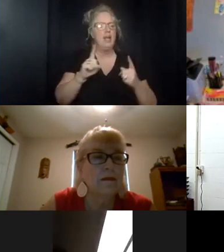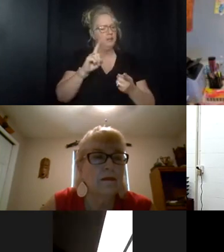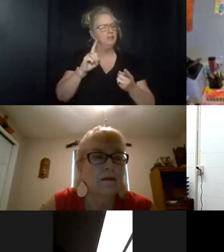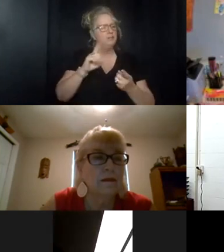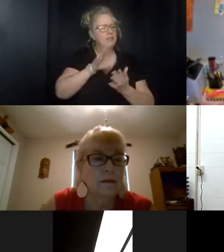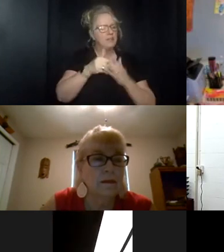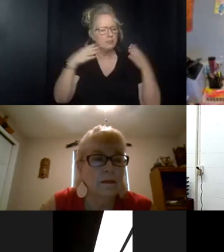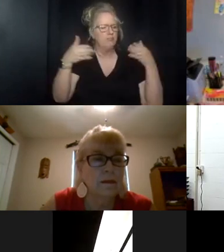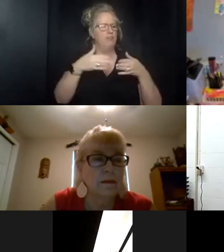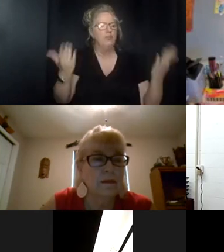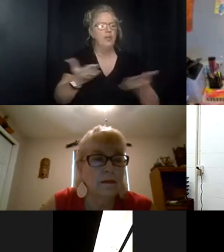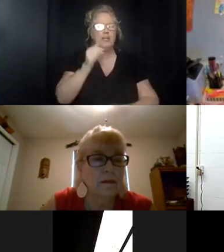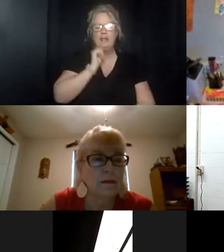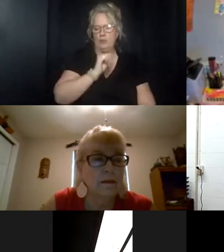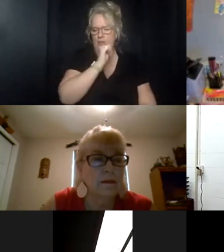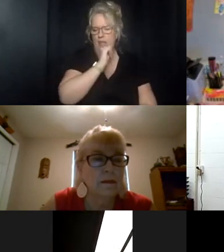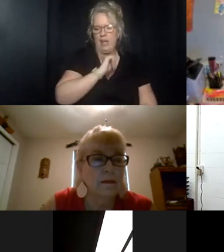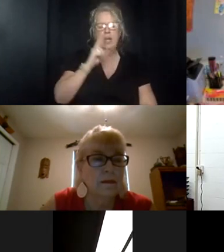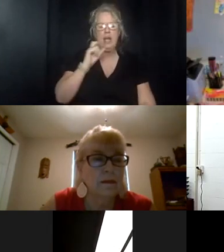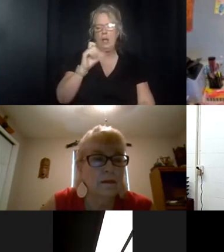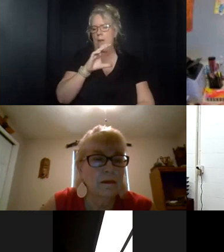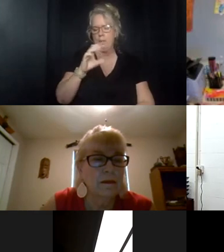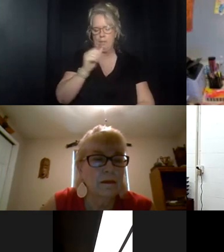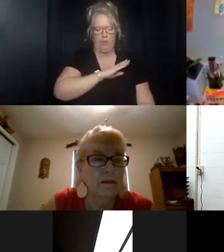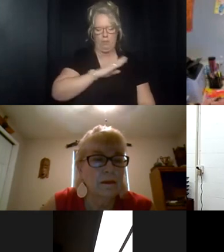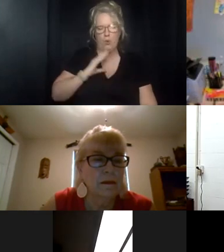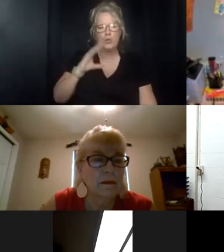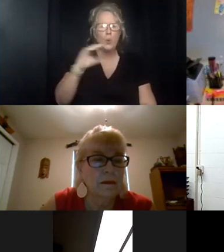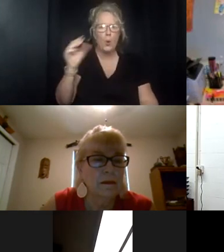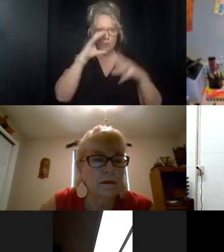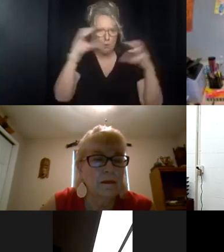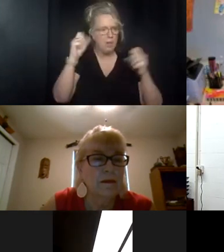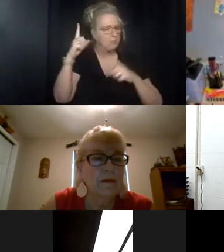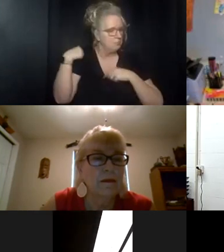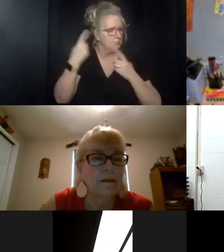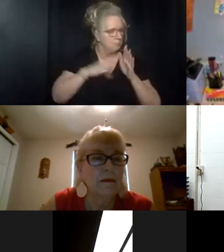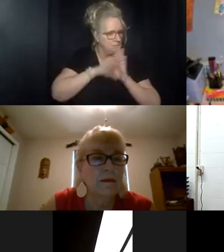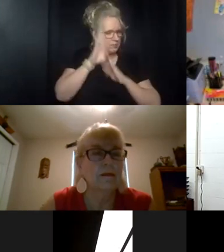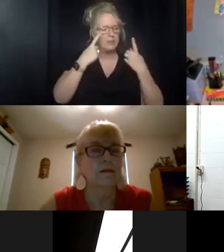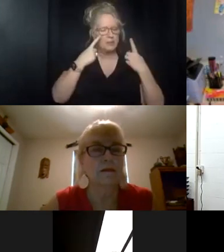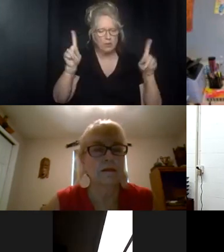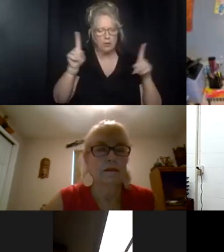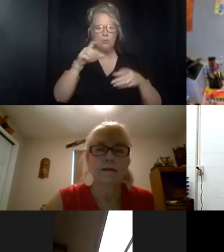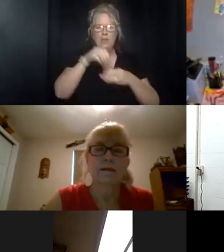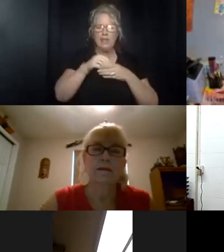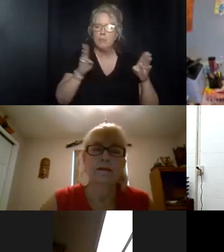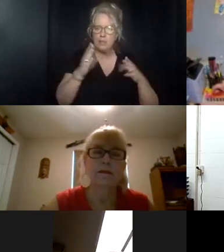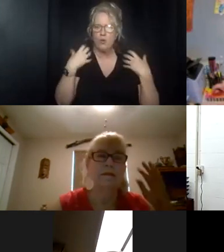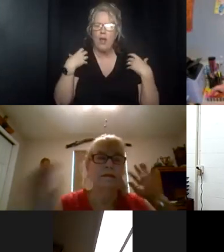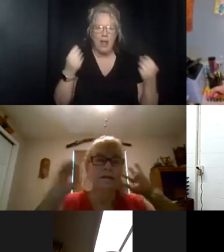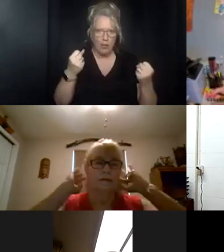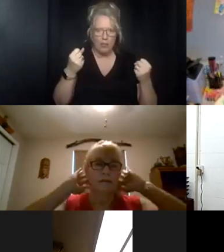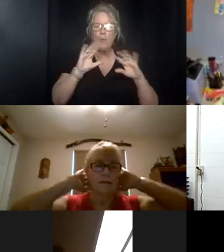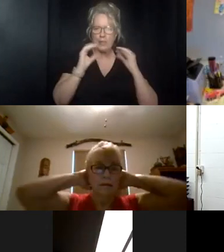facilitator and arizona apsi board co-president i've developed a successful employment program within a behavioral health organization